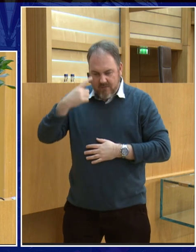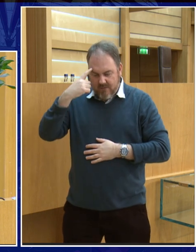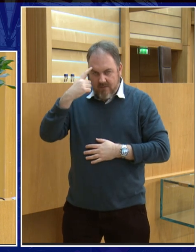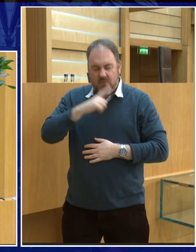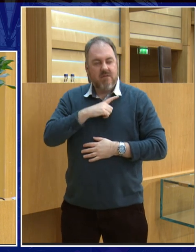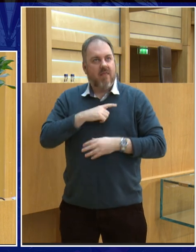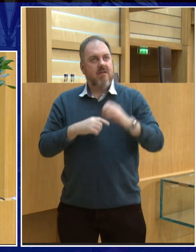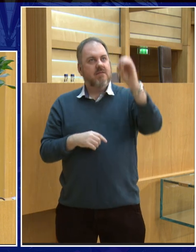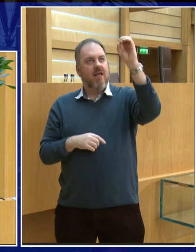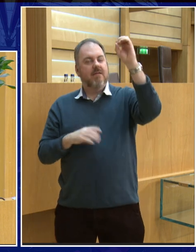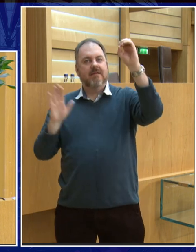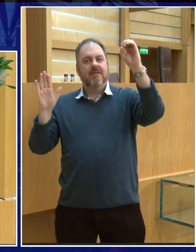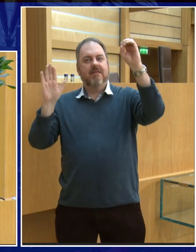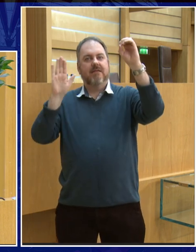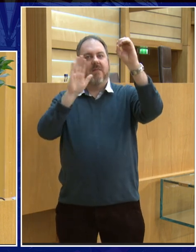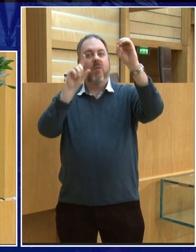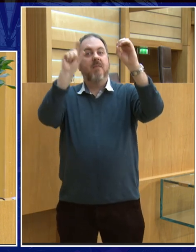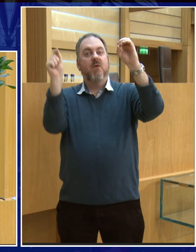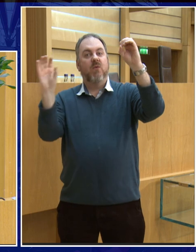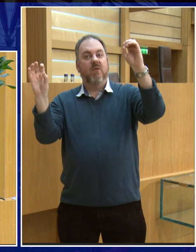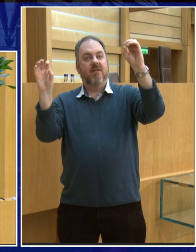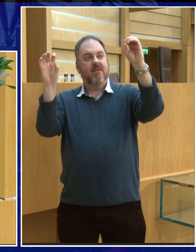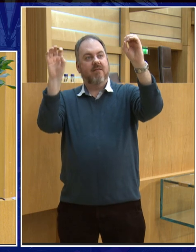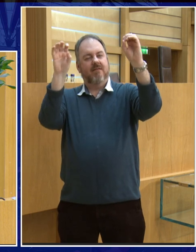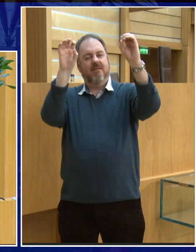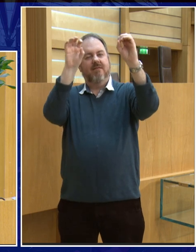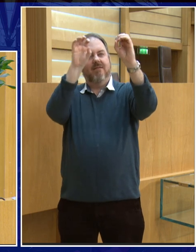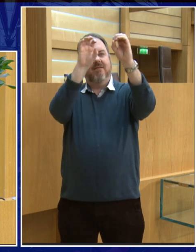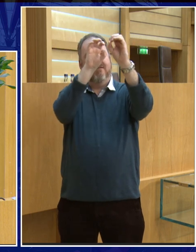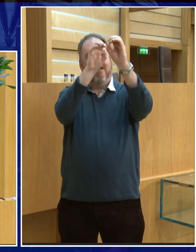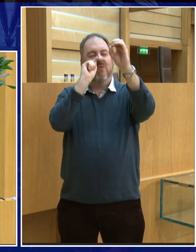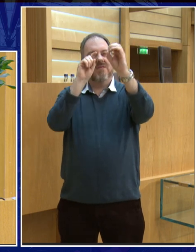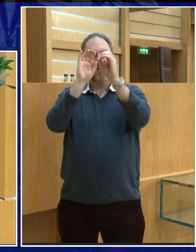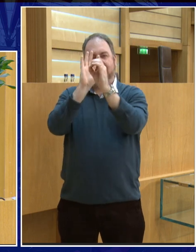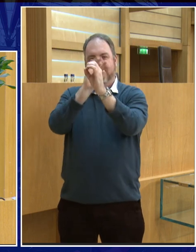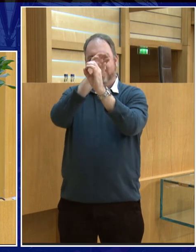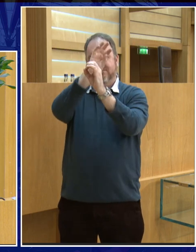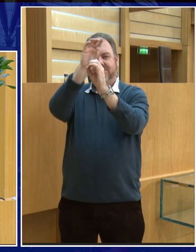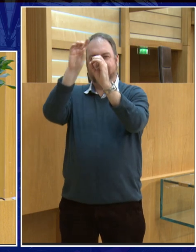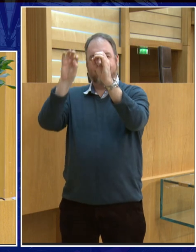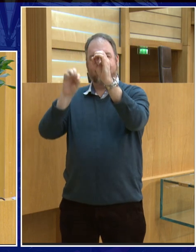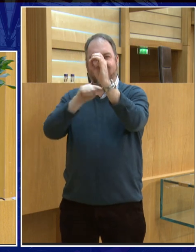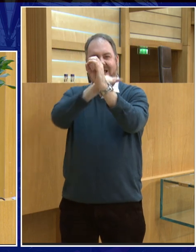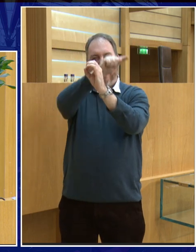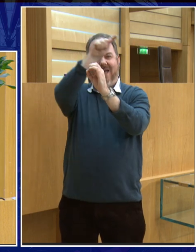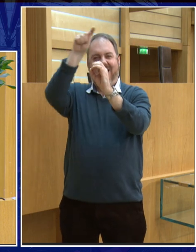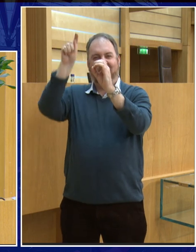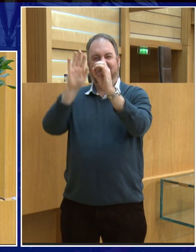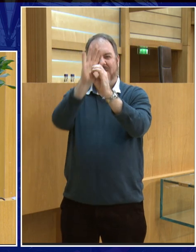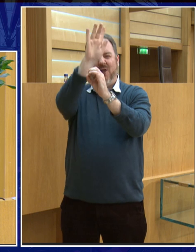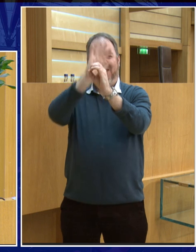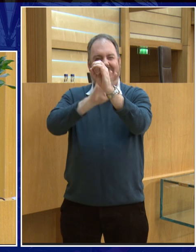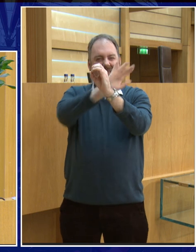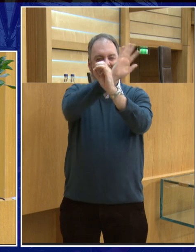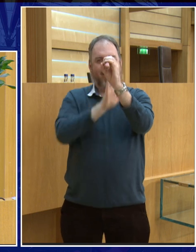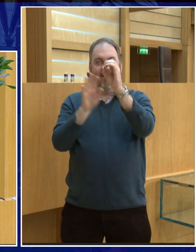disappear behind the Moon, and all you see around is, you see the bright corona of the Sun, that's the outer atmosphere of the Sun, beaming out